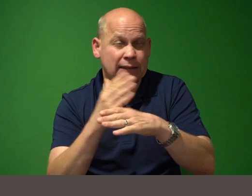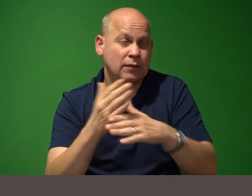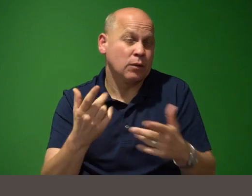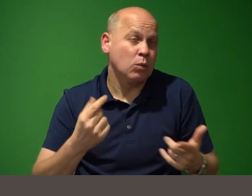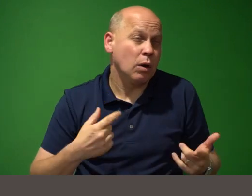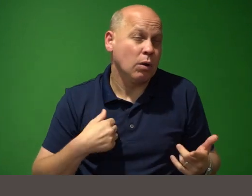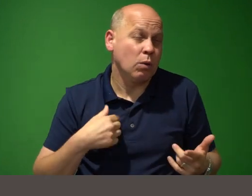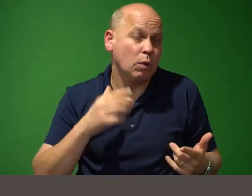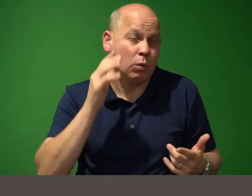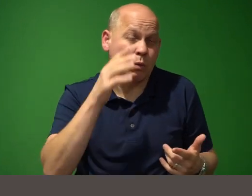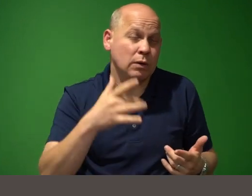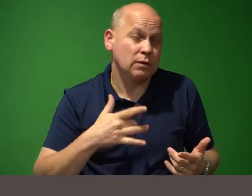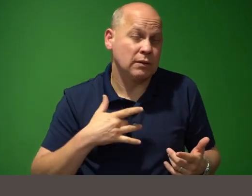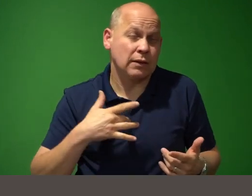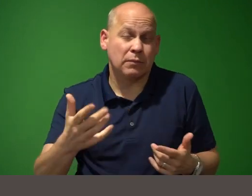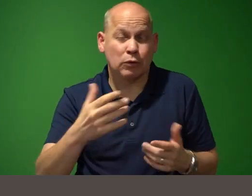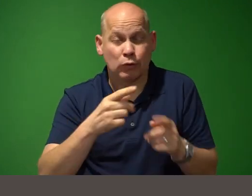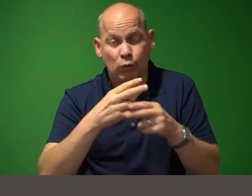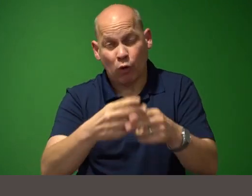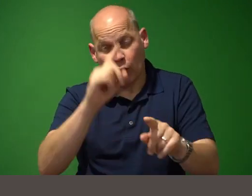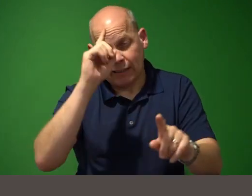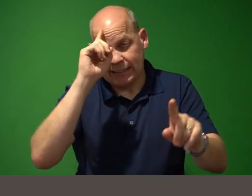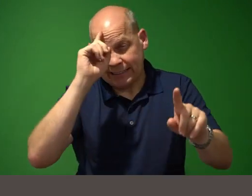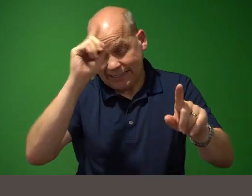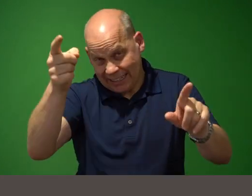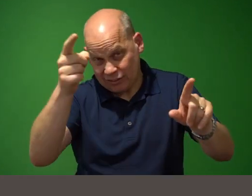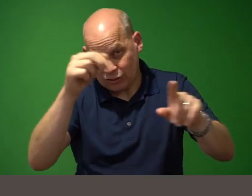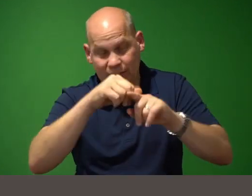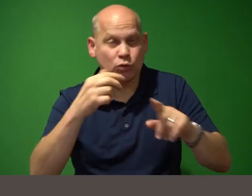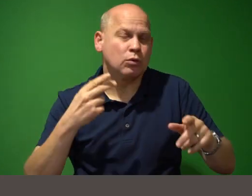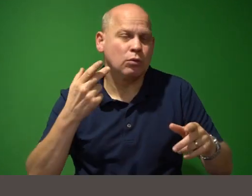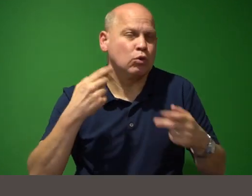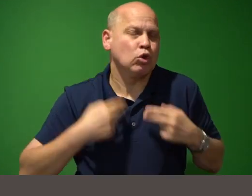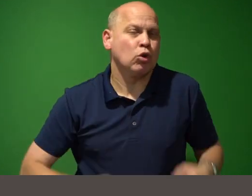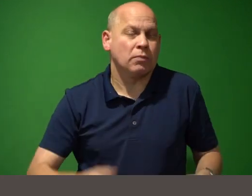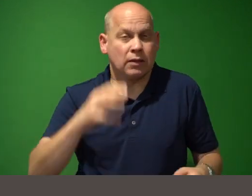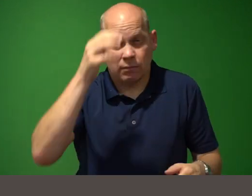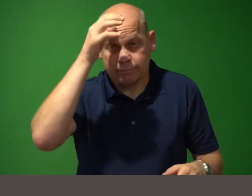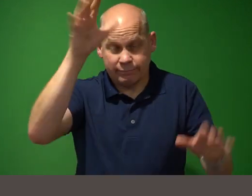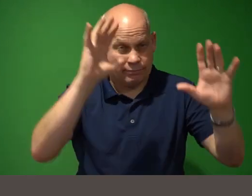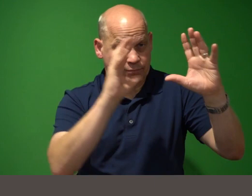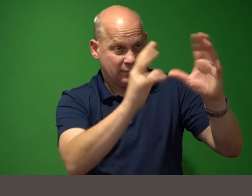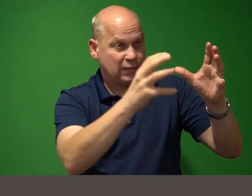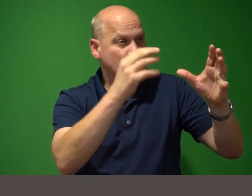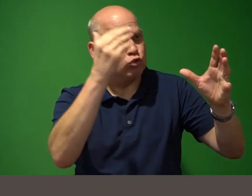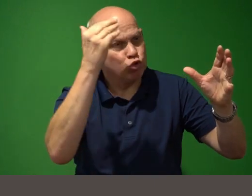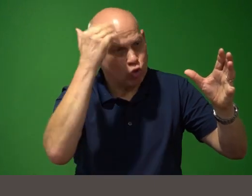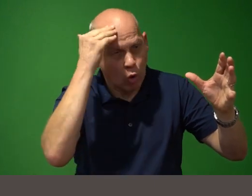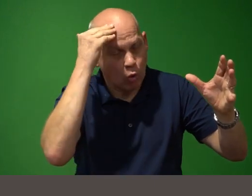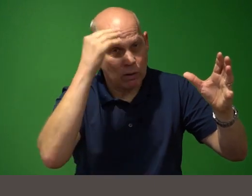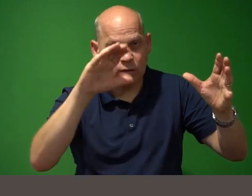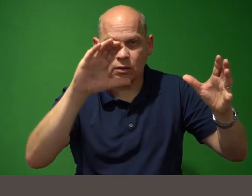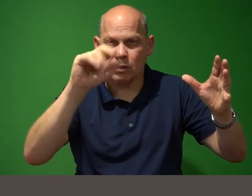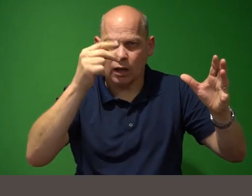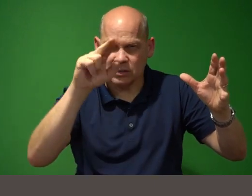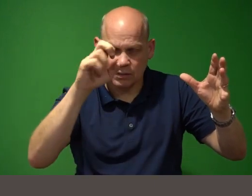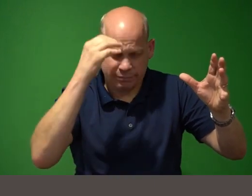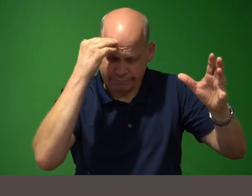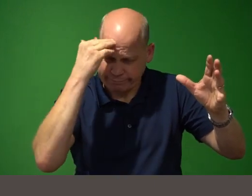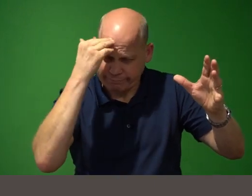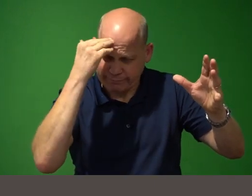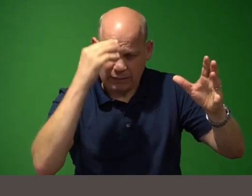intelligence in the human realm which is knowing cognitively an answer to a question versus having a